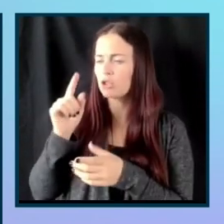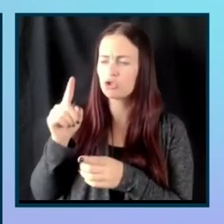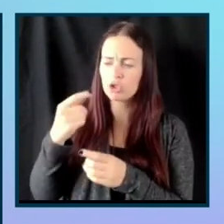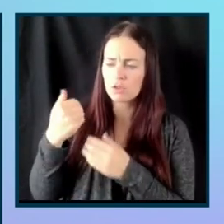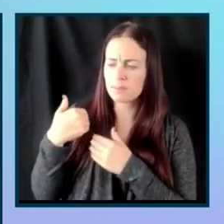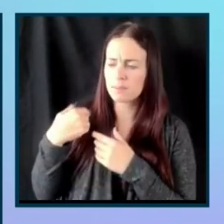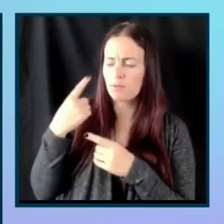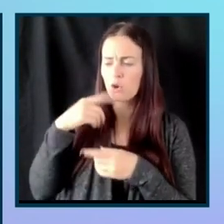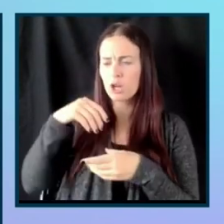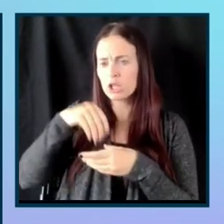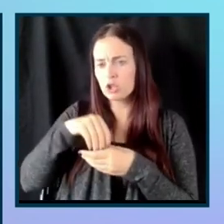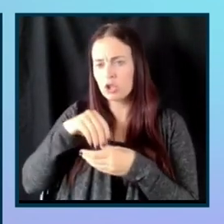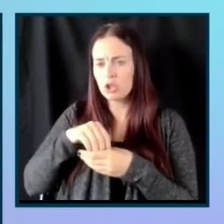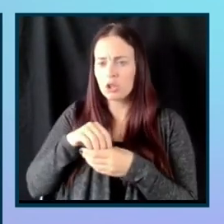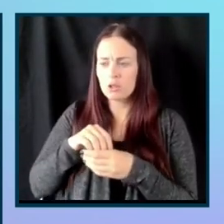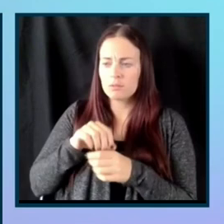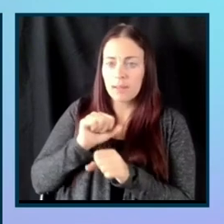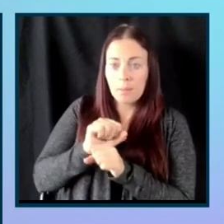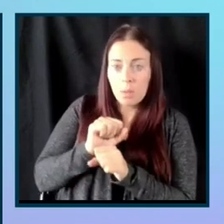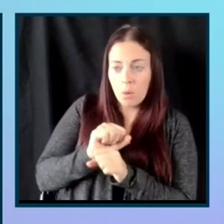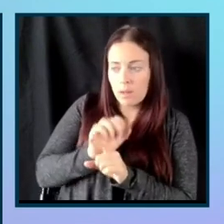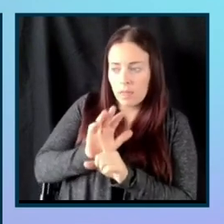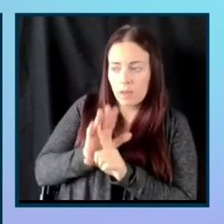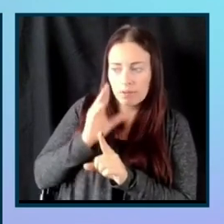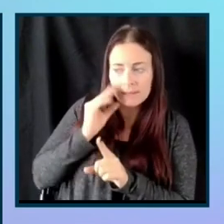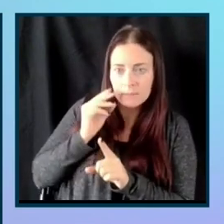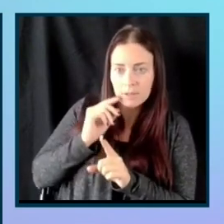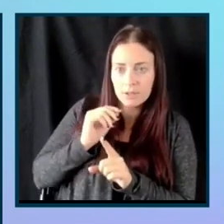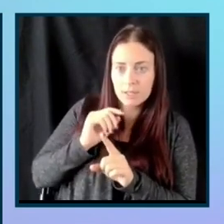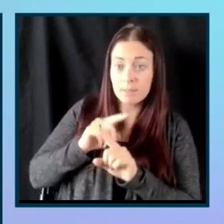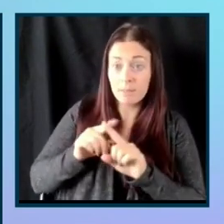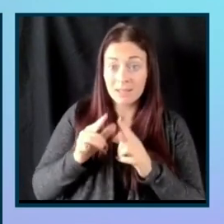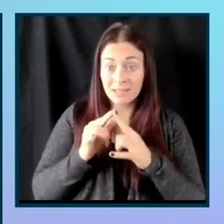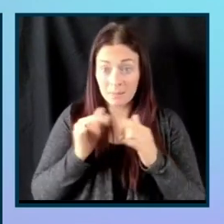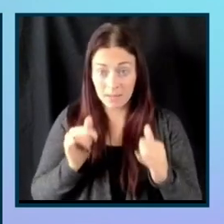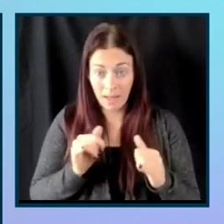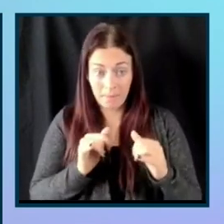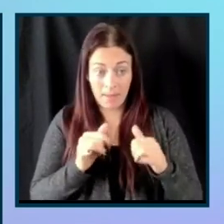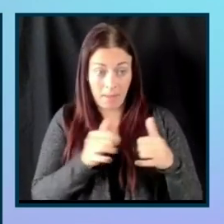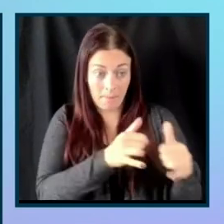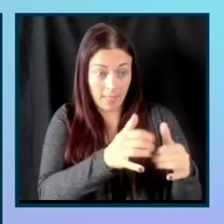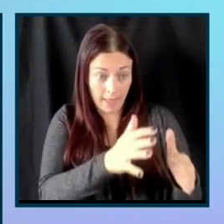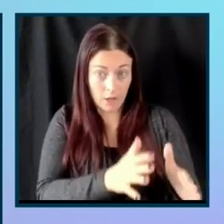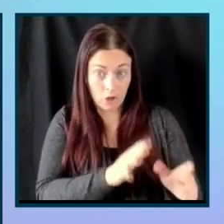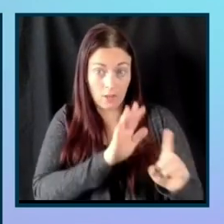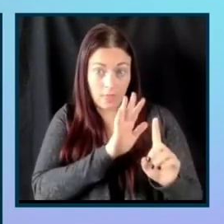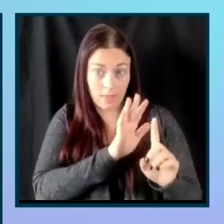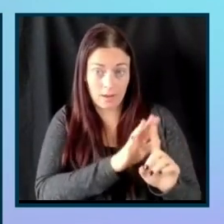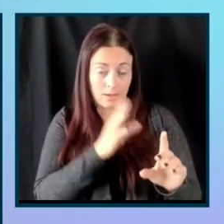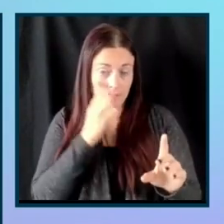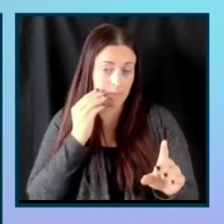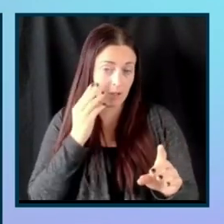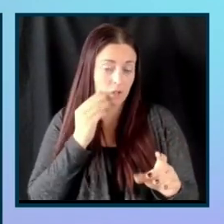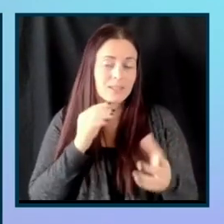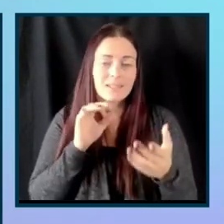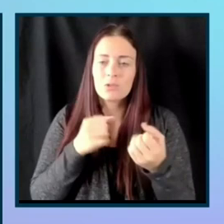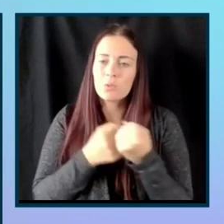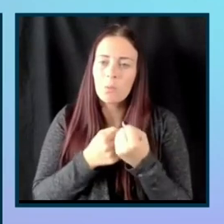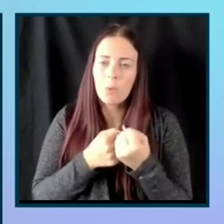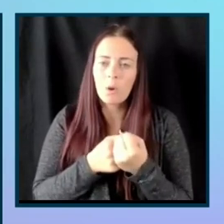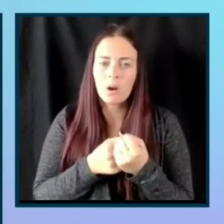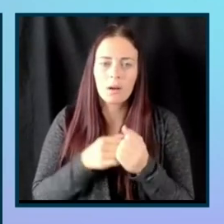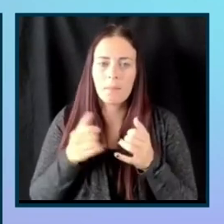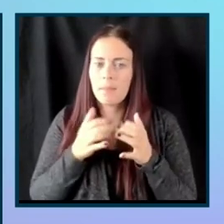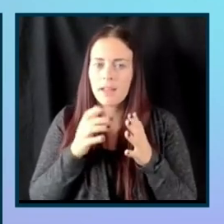internal employee experience, but also the player experience. And that includes like all of the support that players would receive.